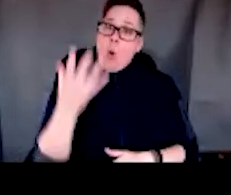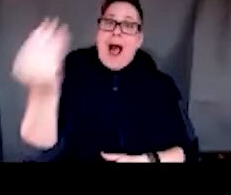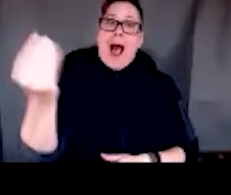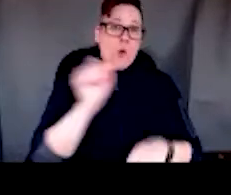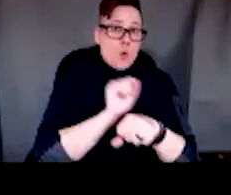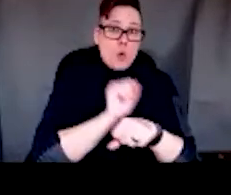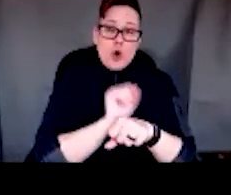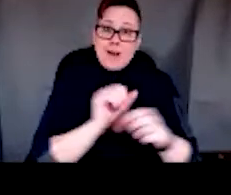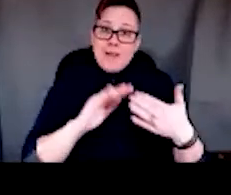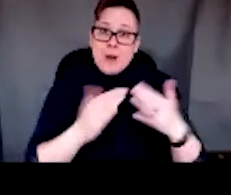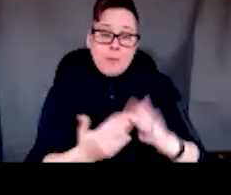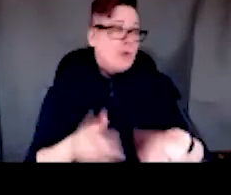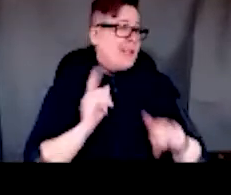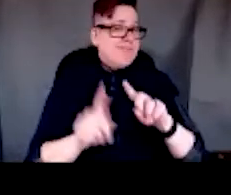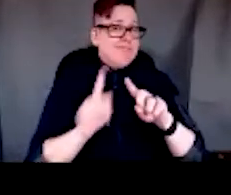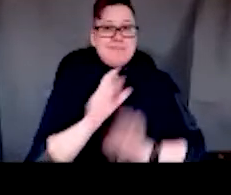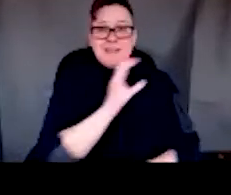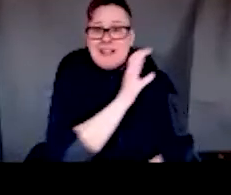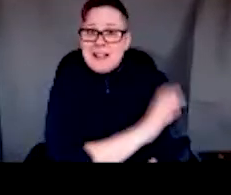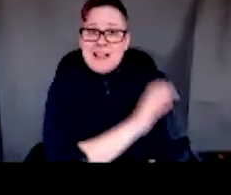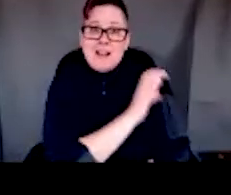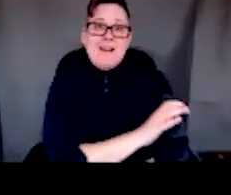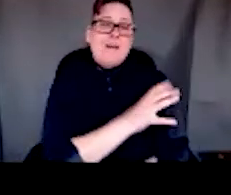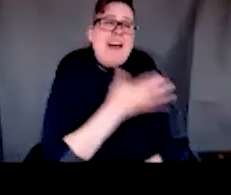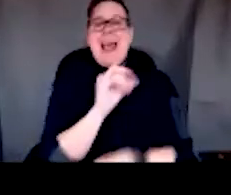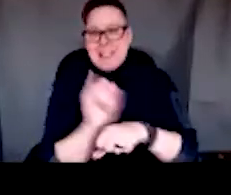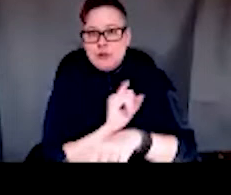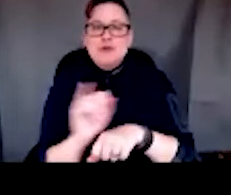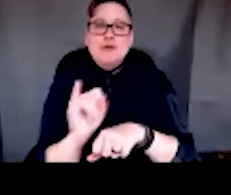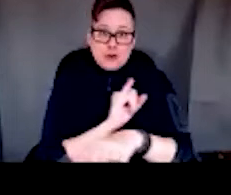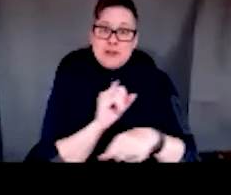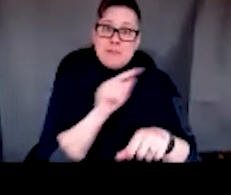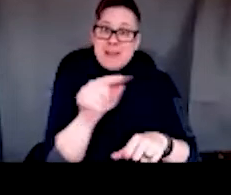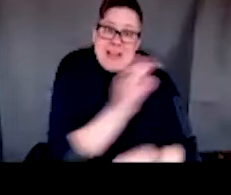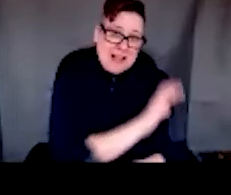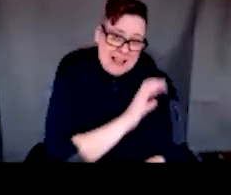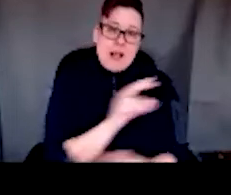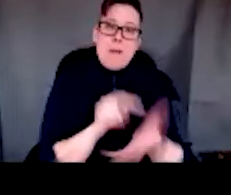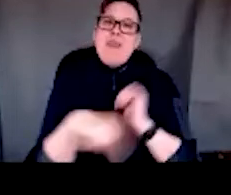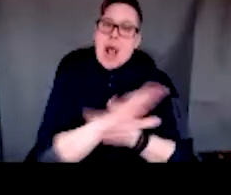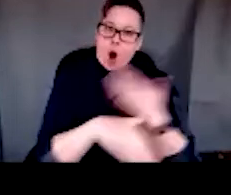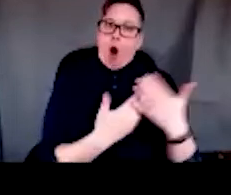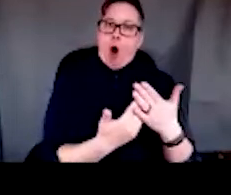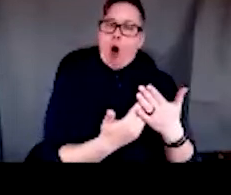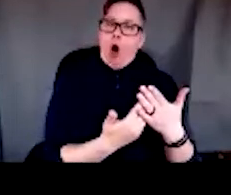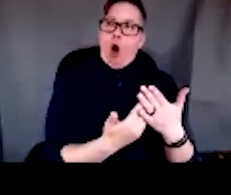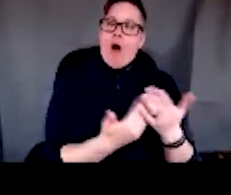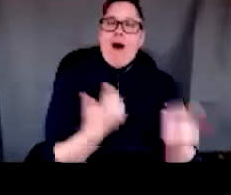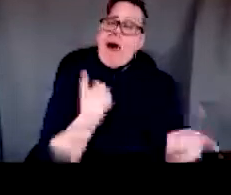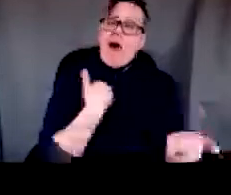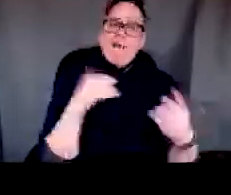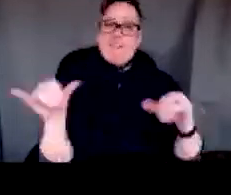variety of, um, clinical rotations, that they, that they all were kind of starting with, um,